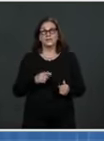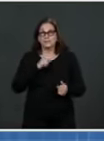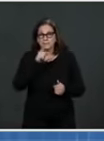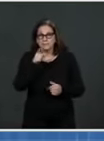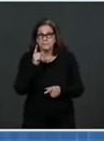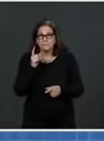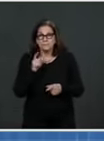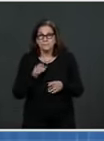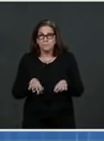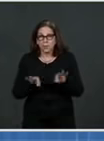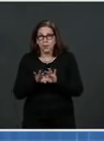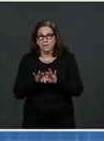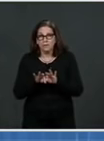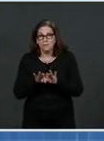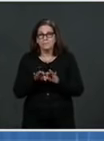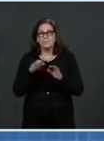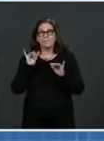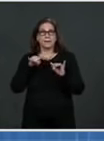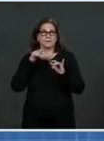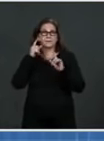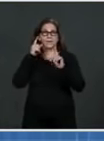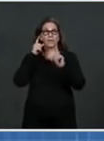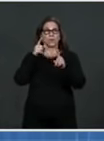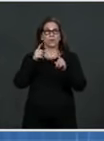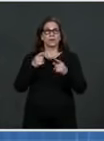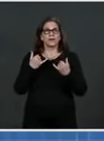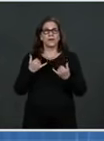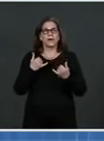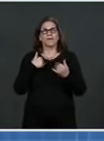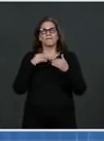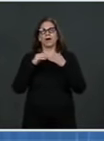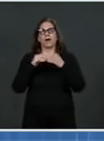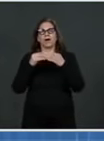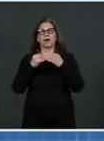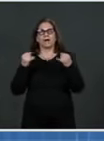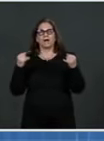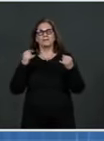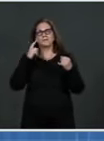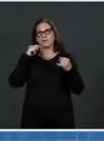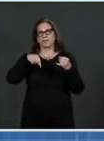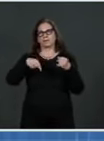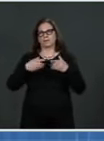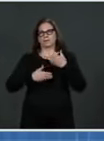the guidelines that I just talked about are part of that process. Next question.